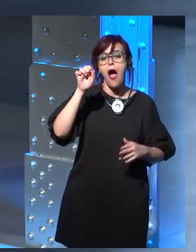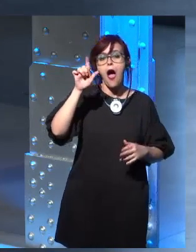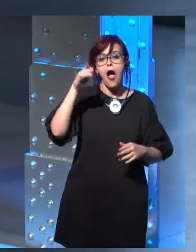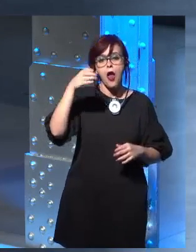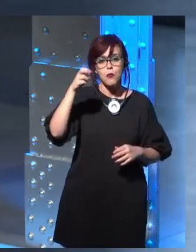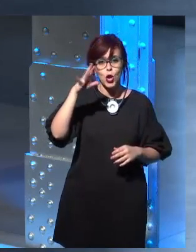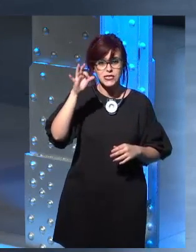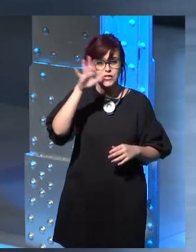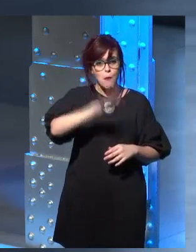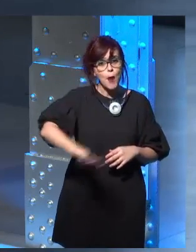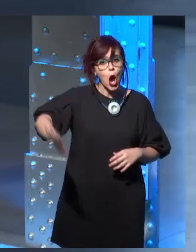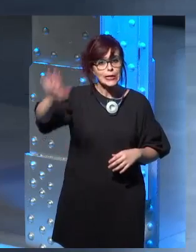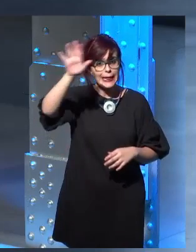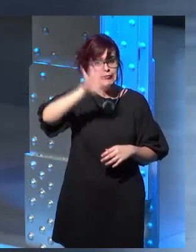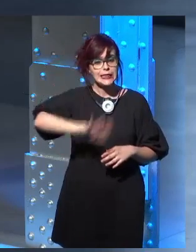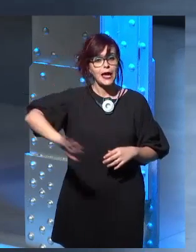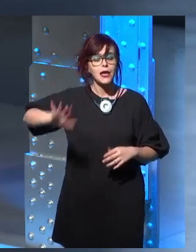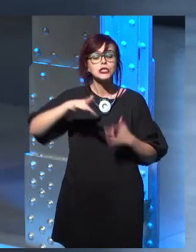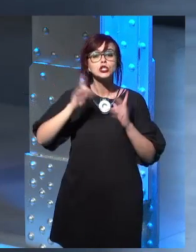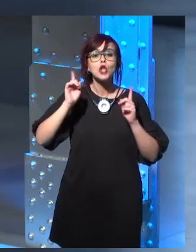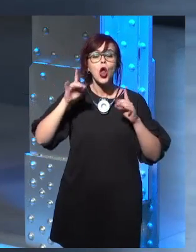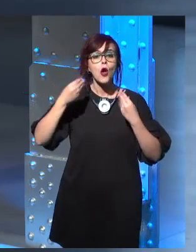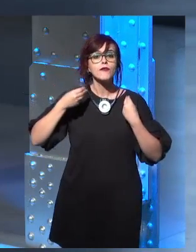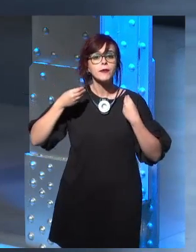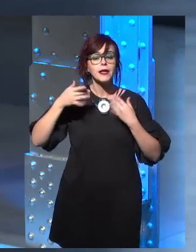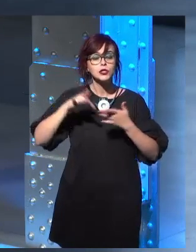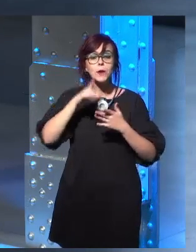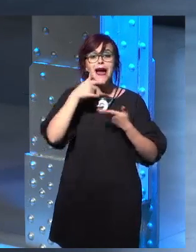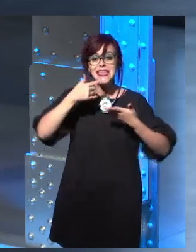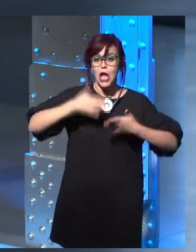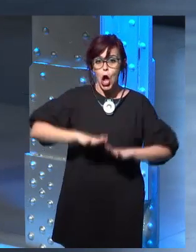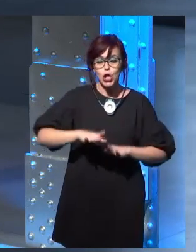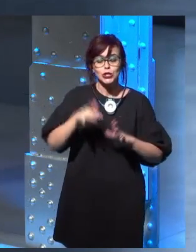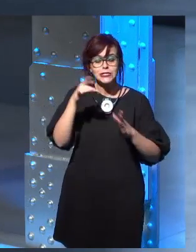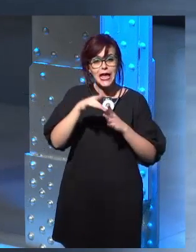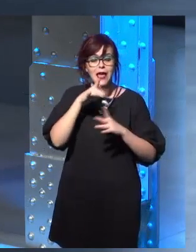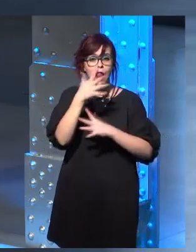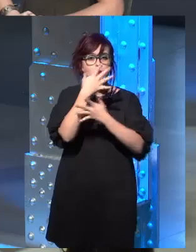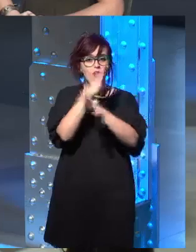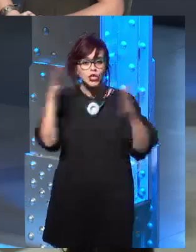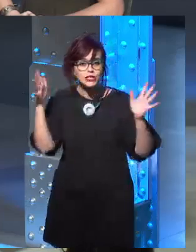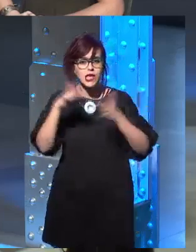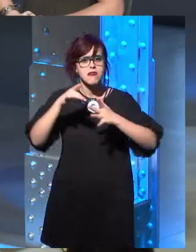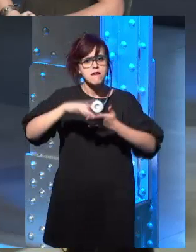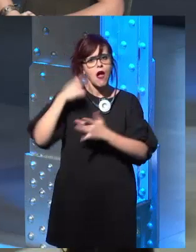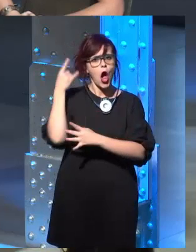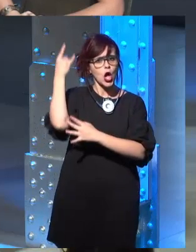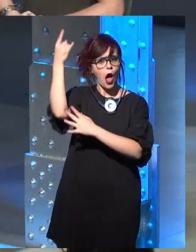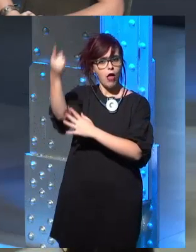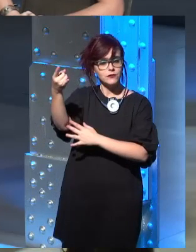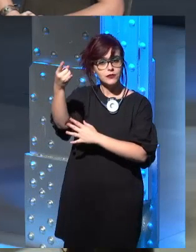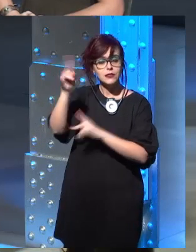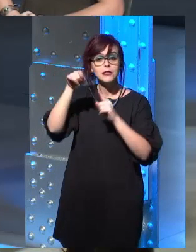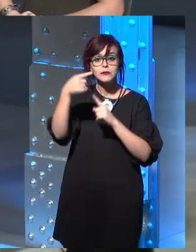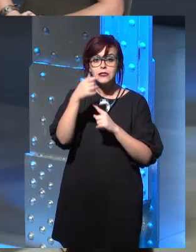Sun of Ice and Fire, you will see the story from the beginning. At the beginning, there were only